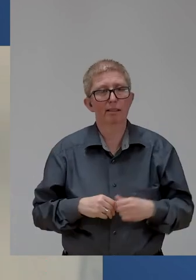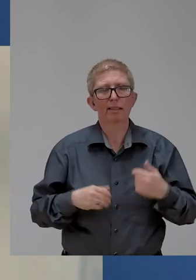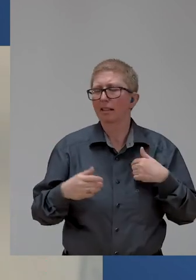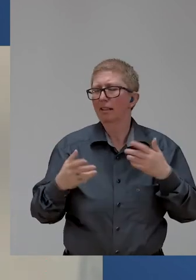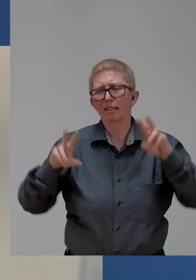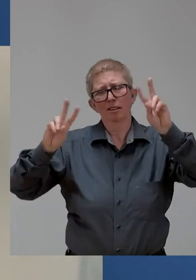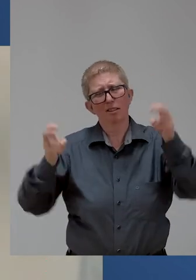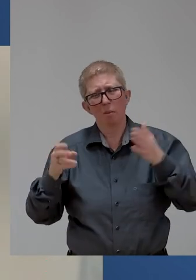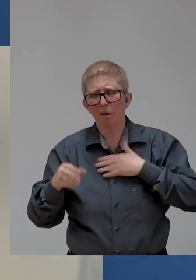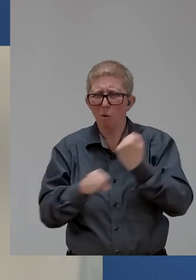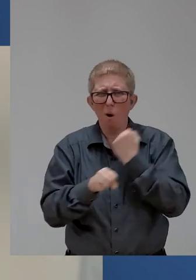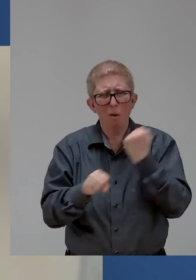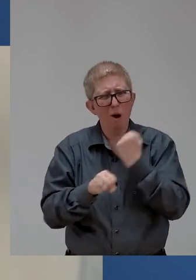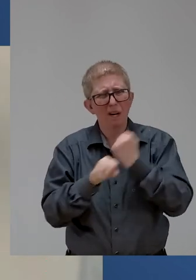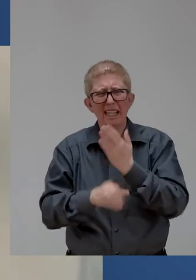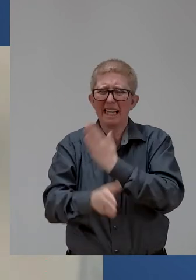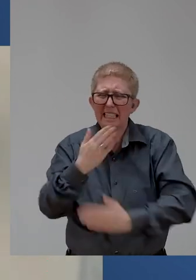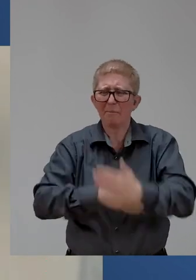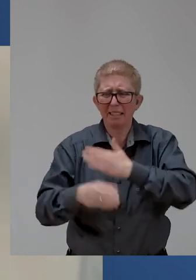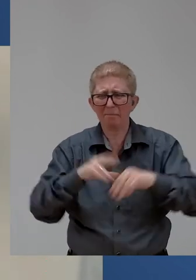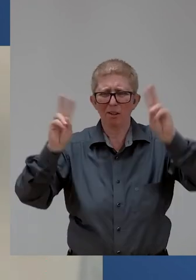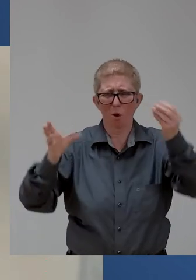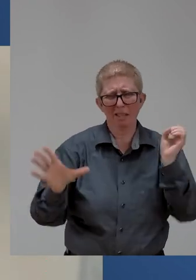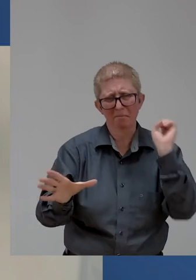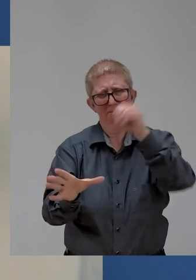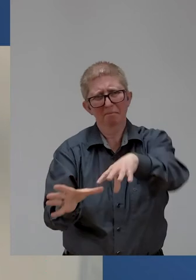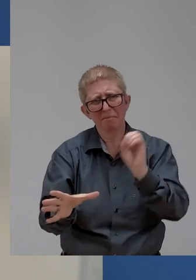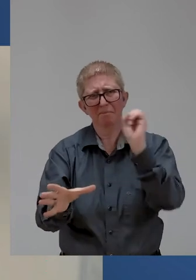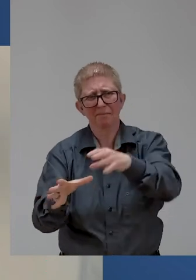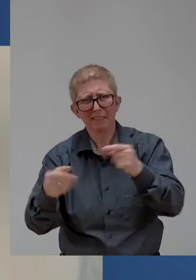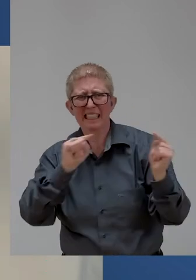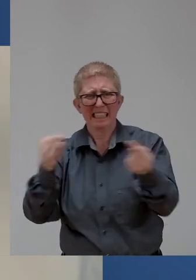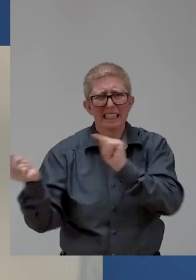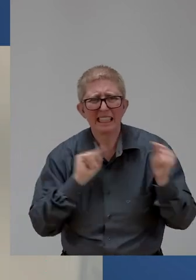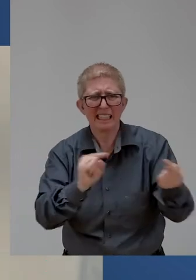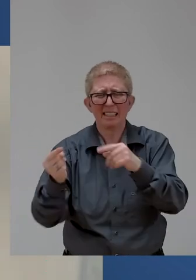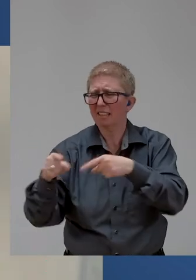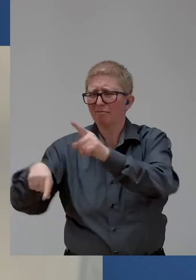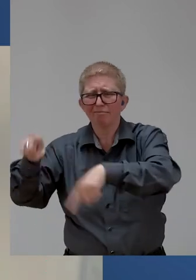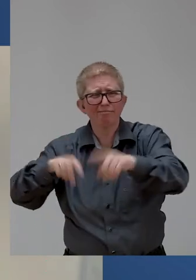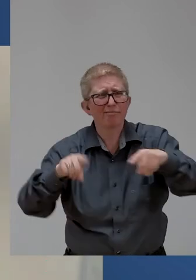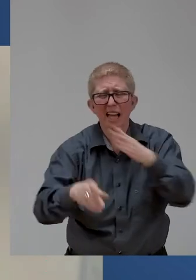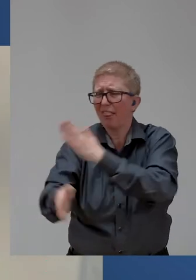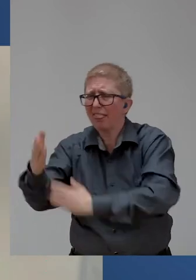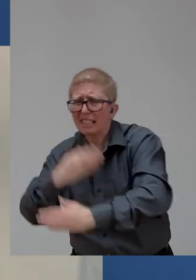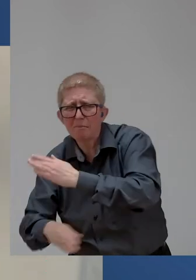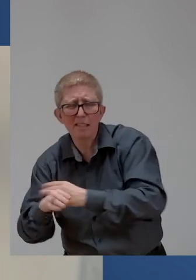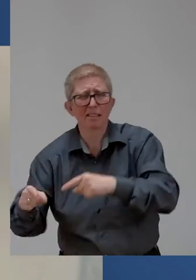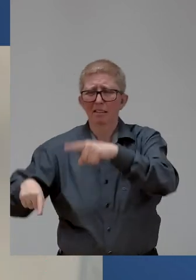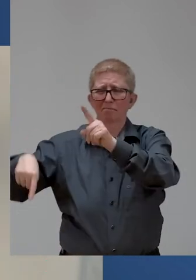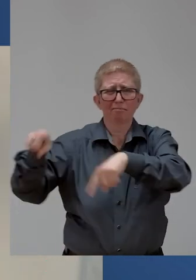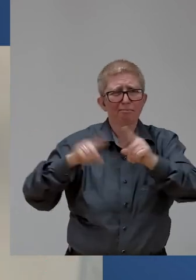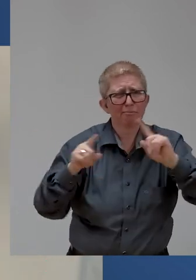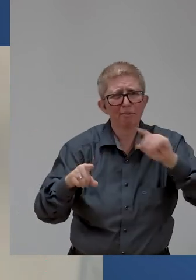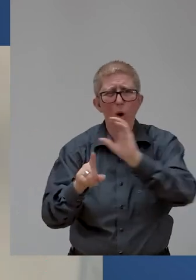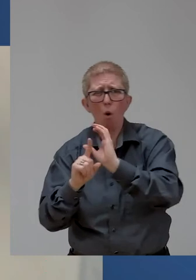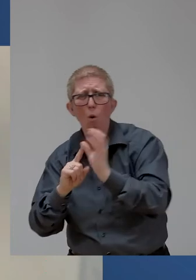disabilities, different cultures, backgrounds, even different experiences by individuals with the same disability, we all face common barriers and challenges,